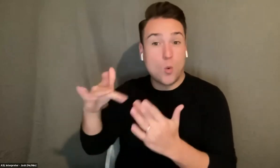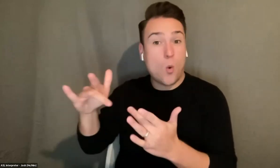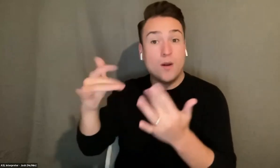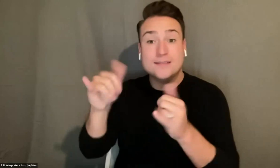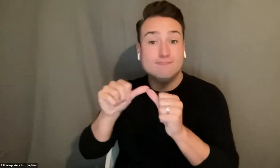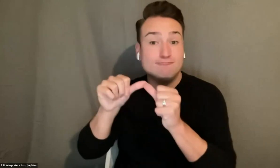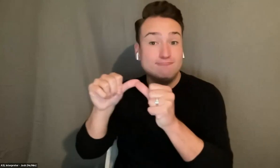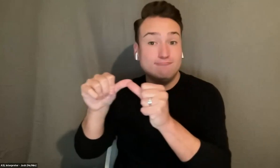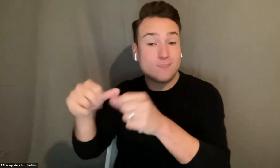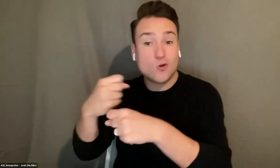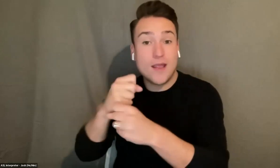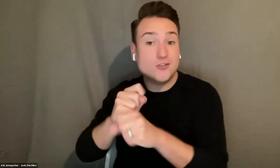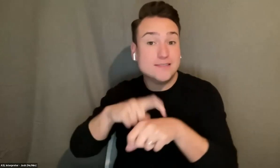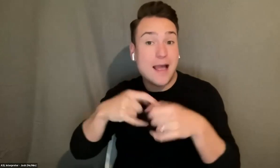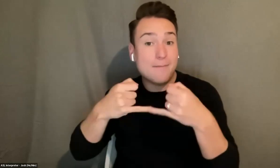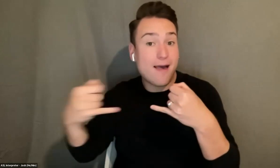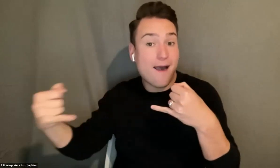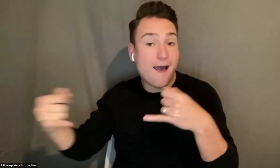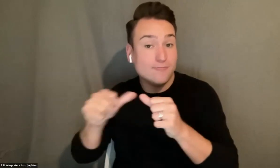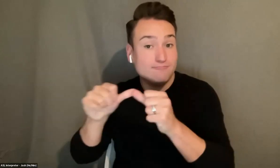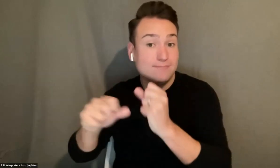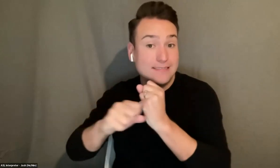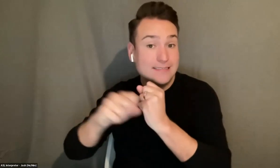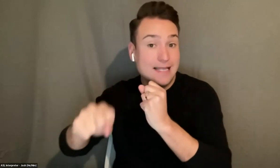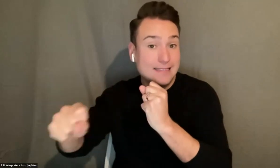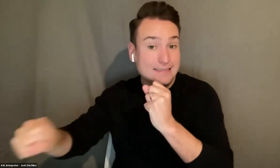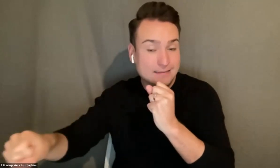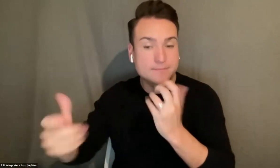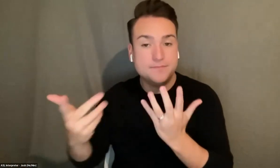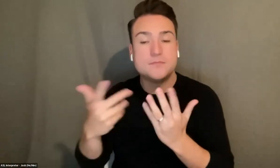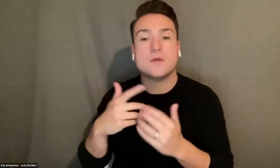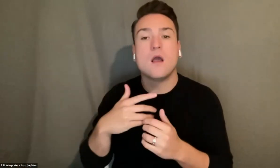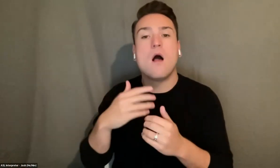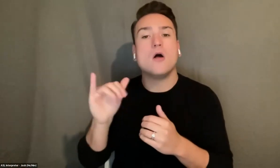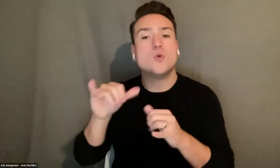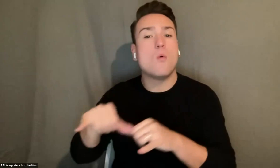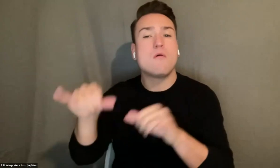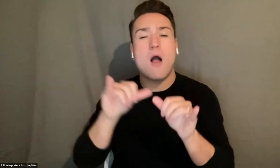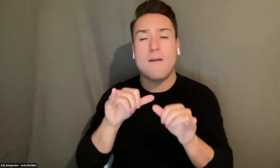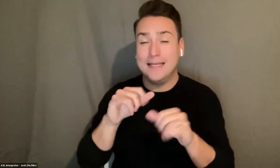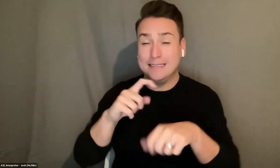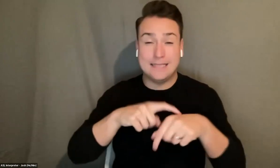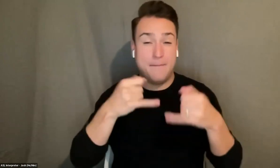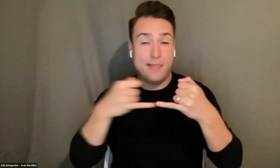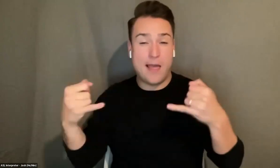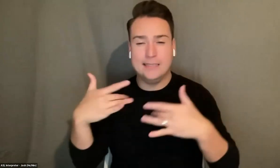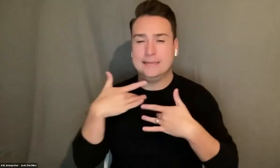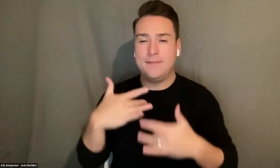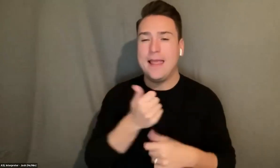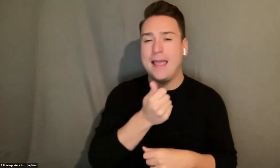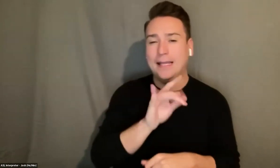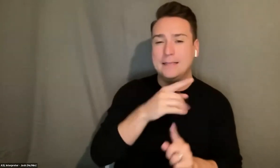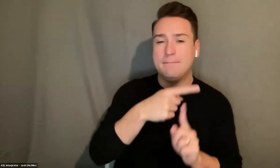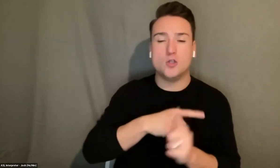timeline being extended a slightly more common timeline is anywhere from 18 months to about three years